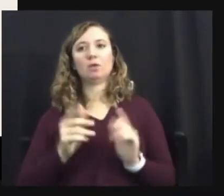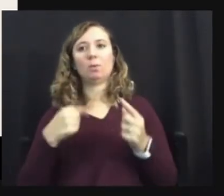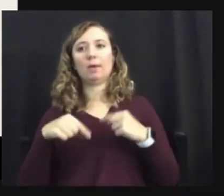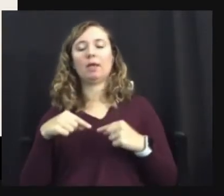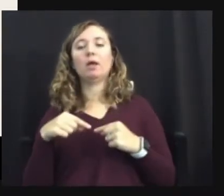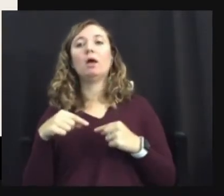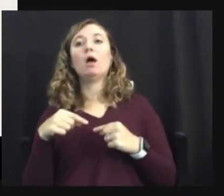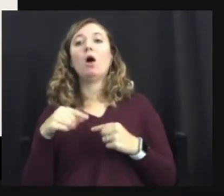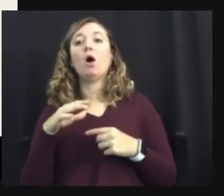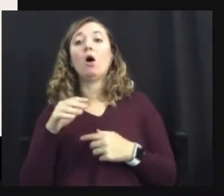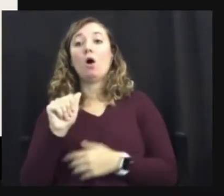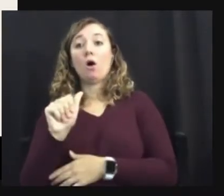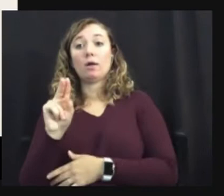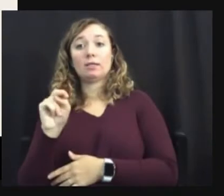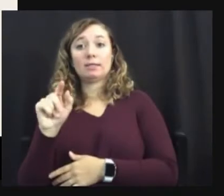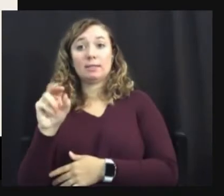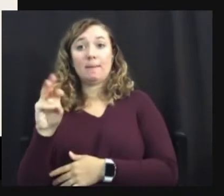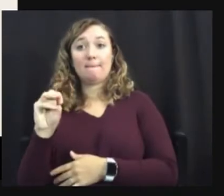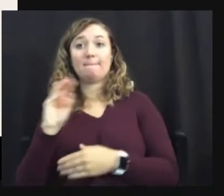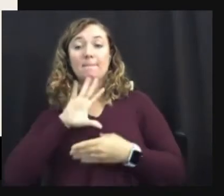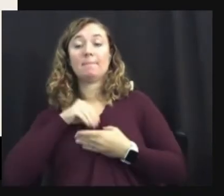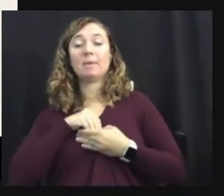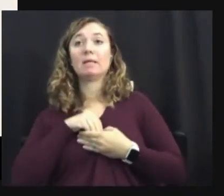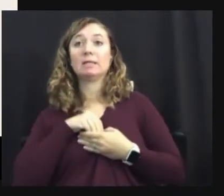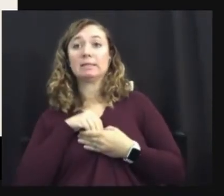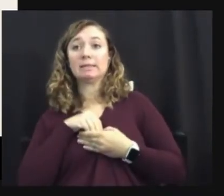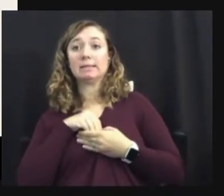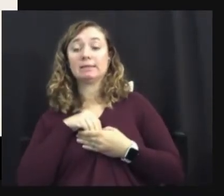autism, autism was identified